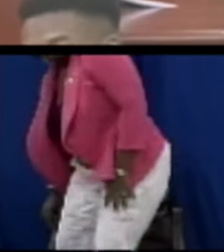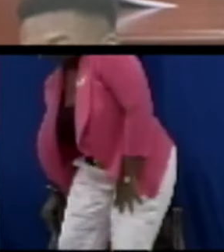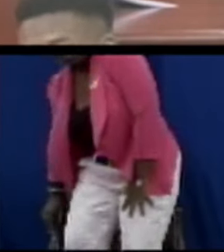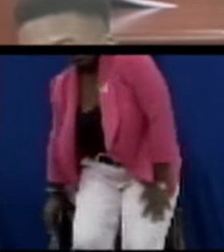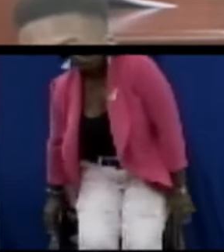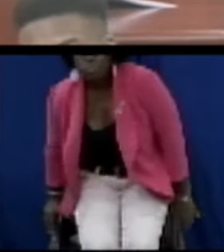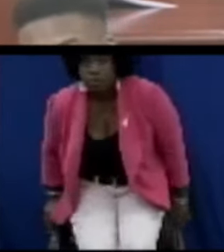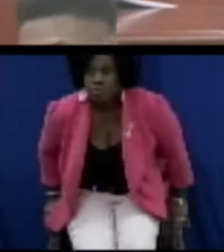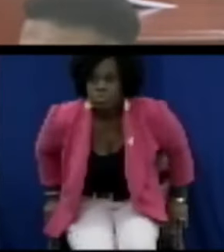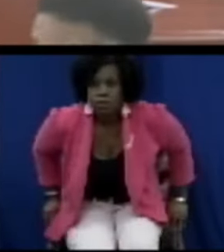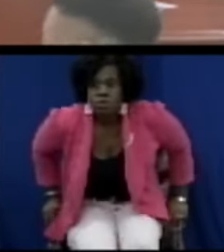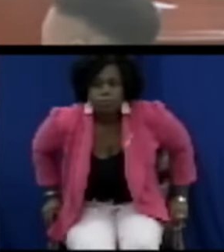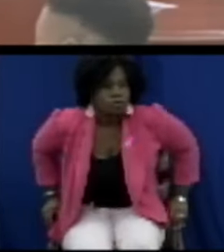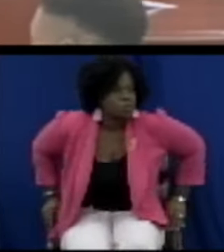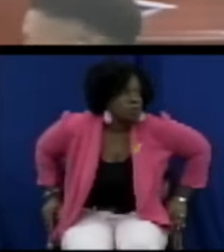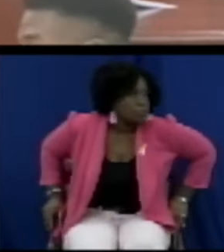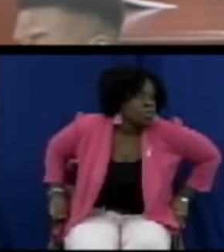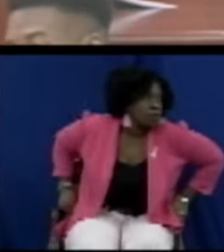Speaker